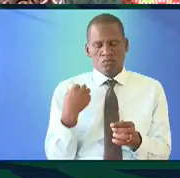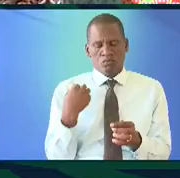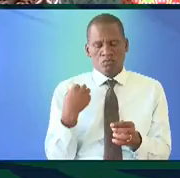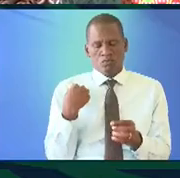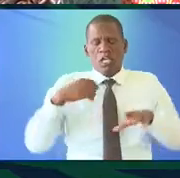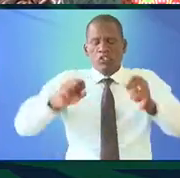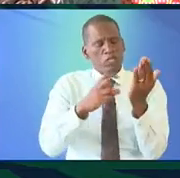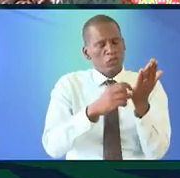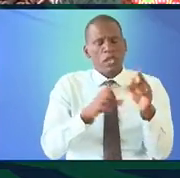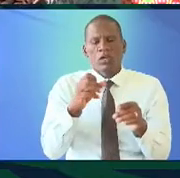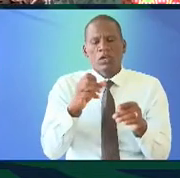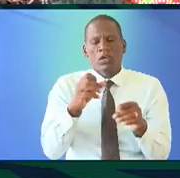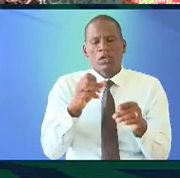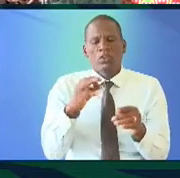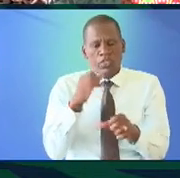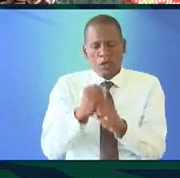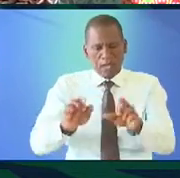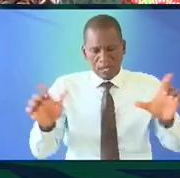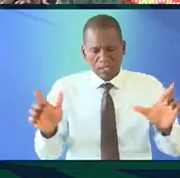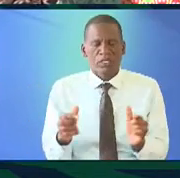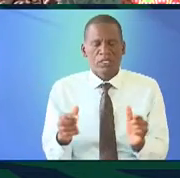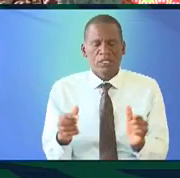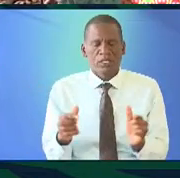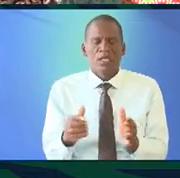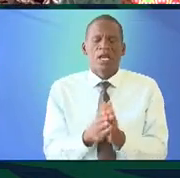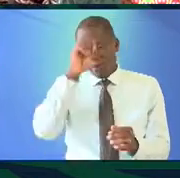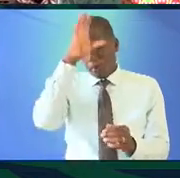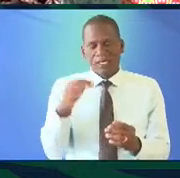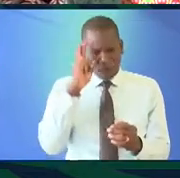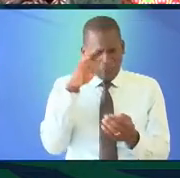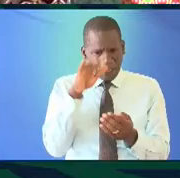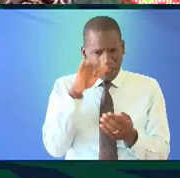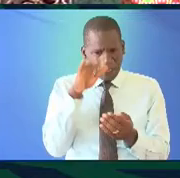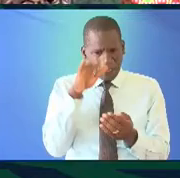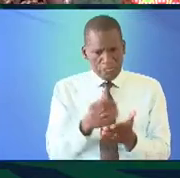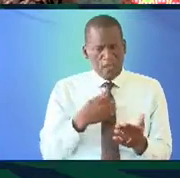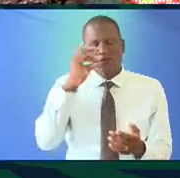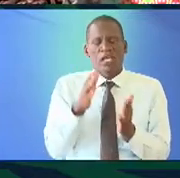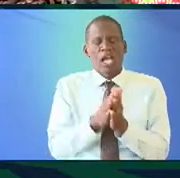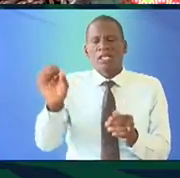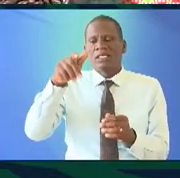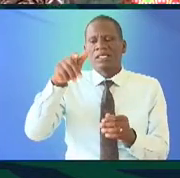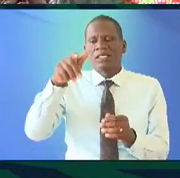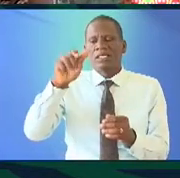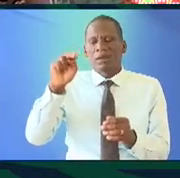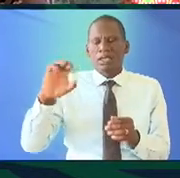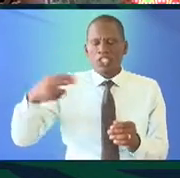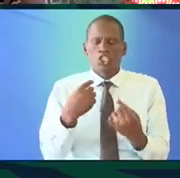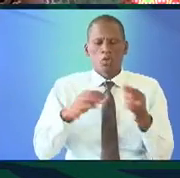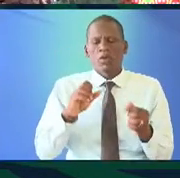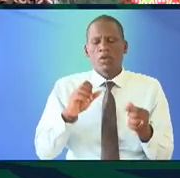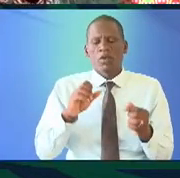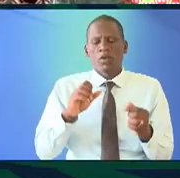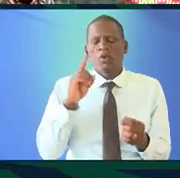recently adopted Kiswahili as one of their working languages amazing considering that they've had French even Spanish which is spoken by one